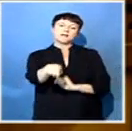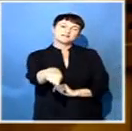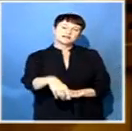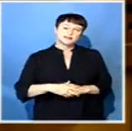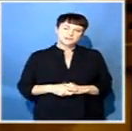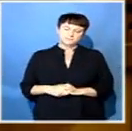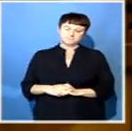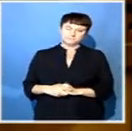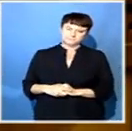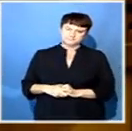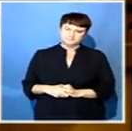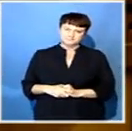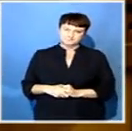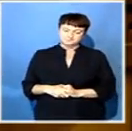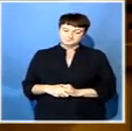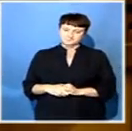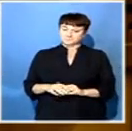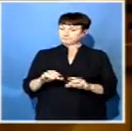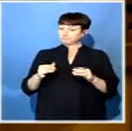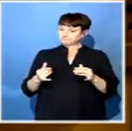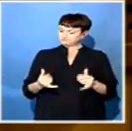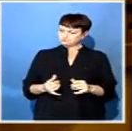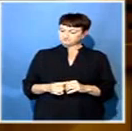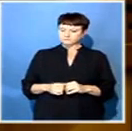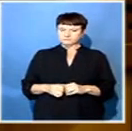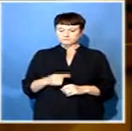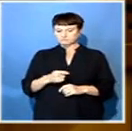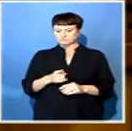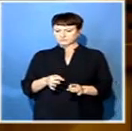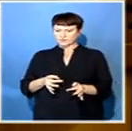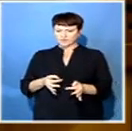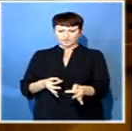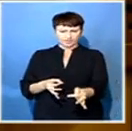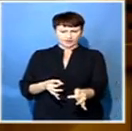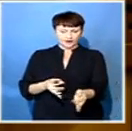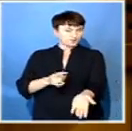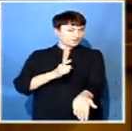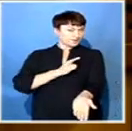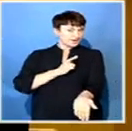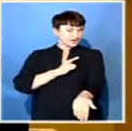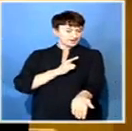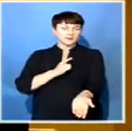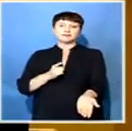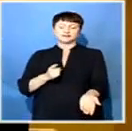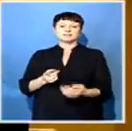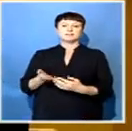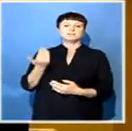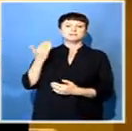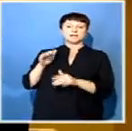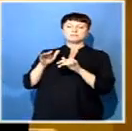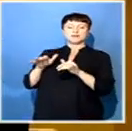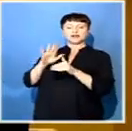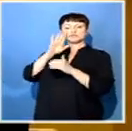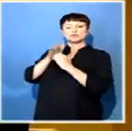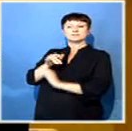What has caused a delay is the manner in which the former public protector